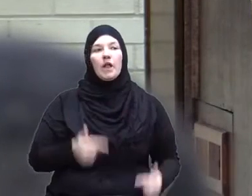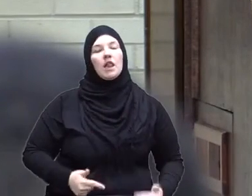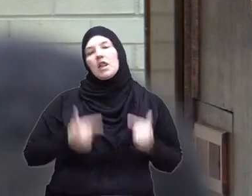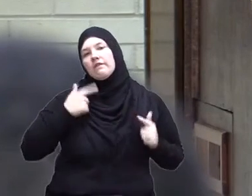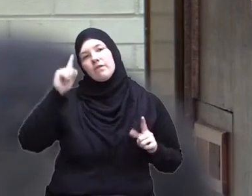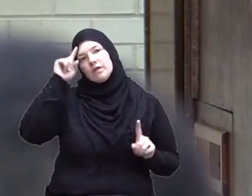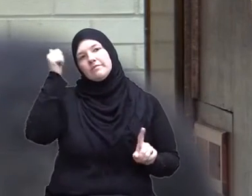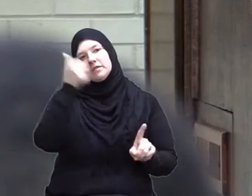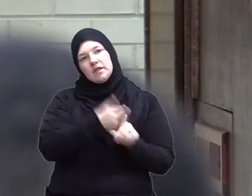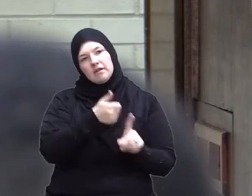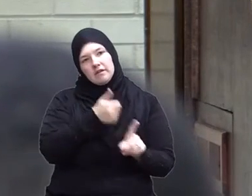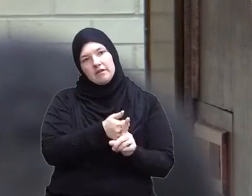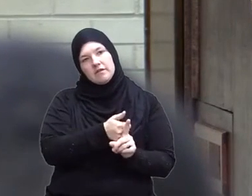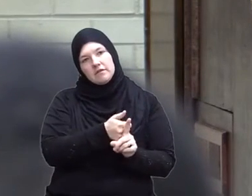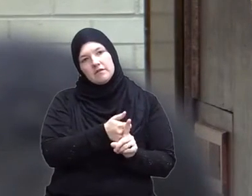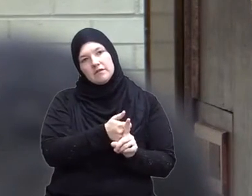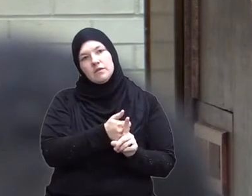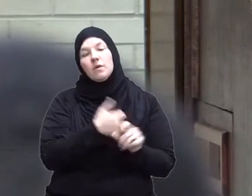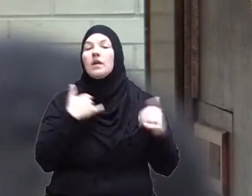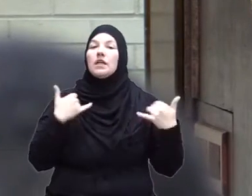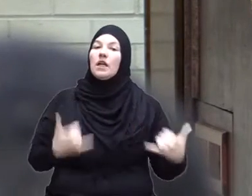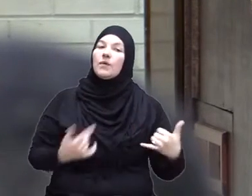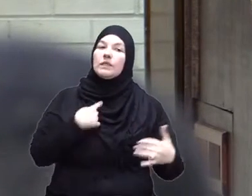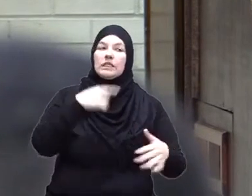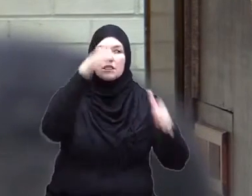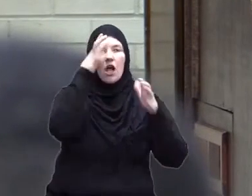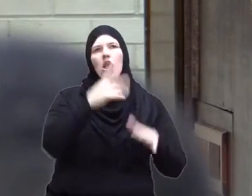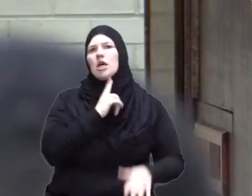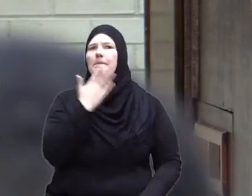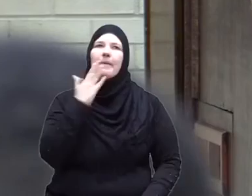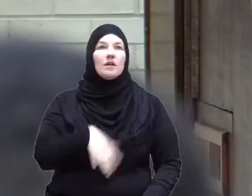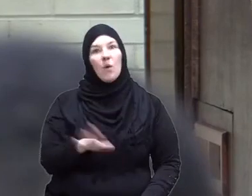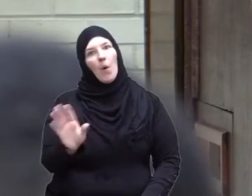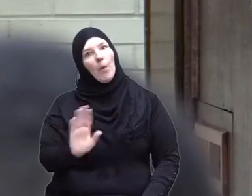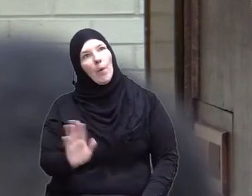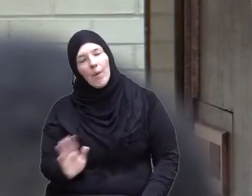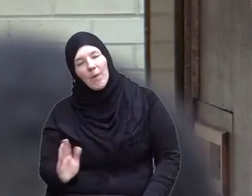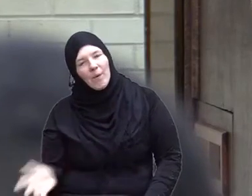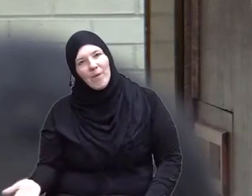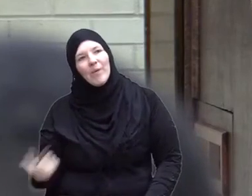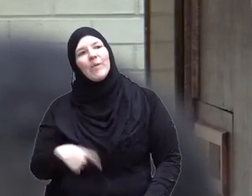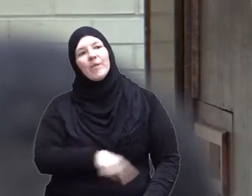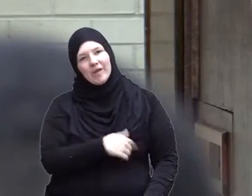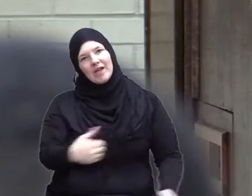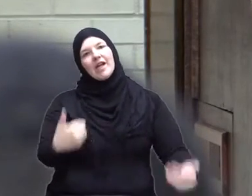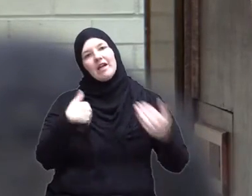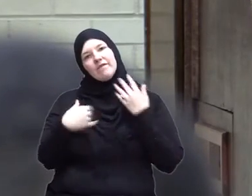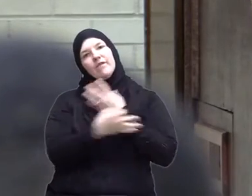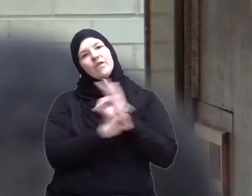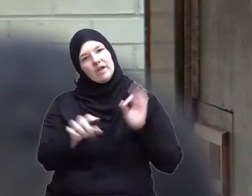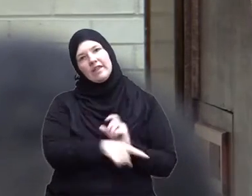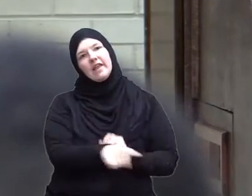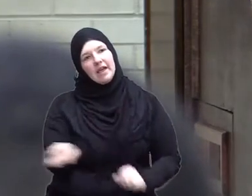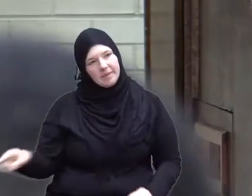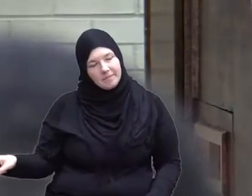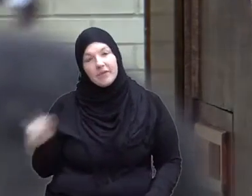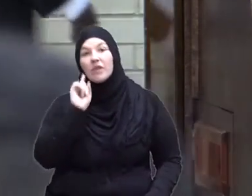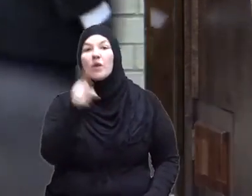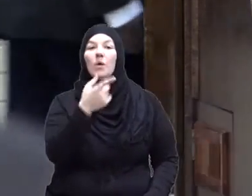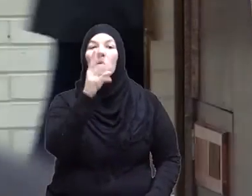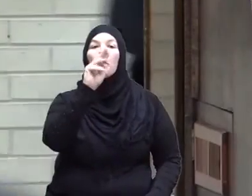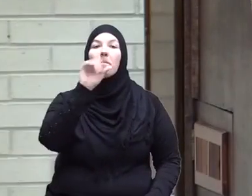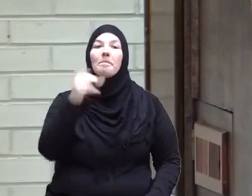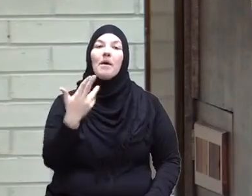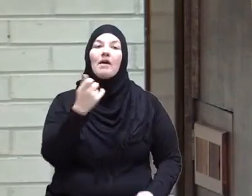themselves so now we say the scholars are bad no we have to free them the ummah